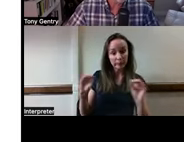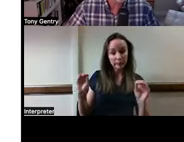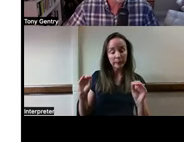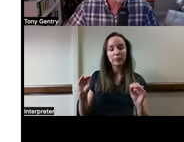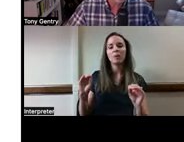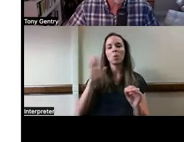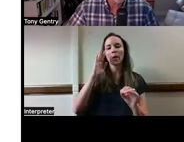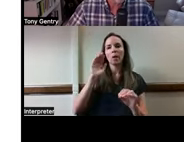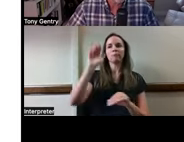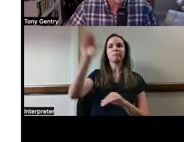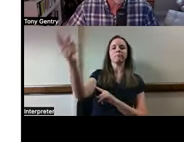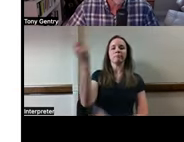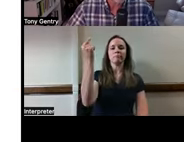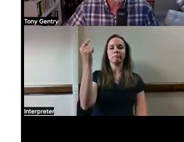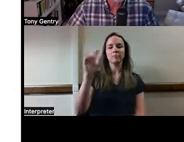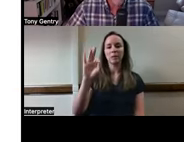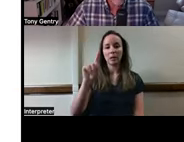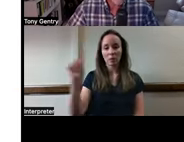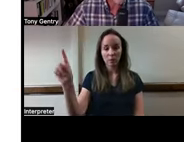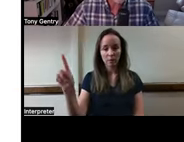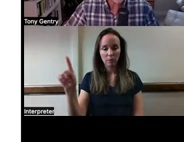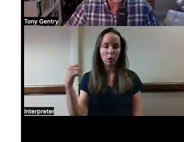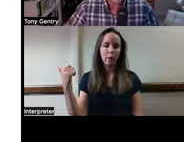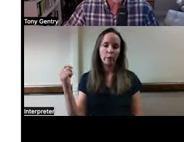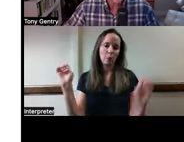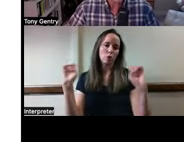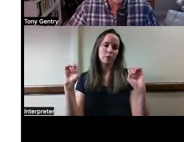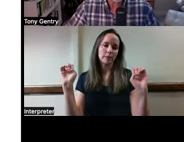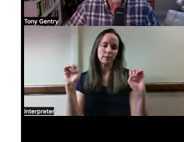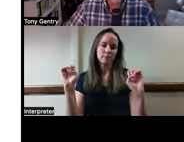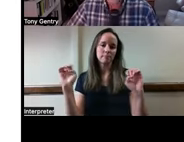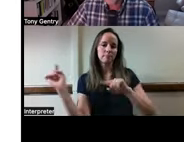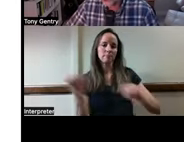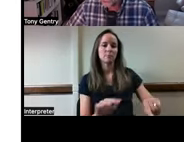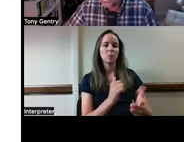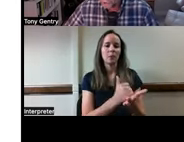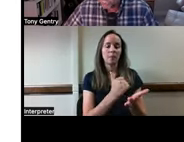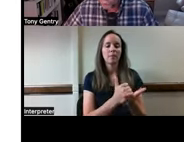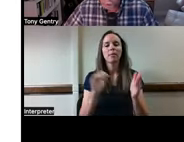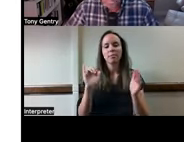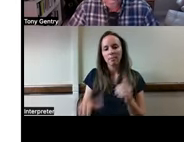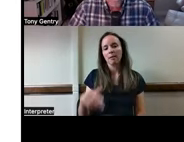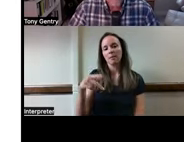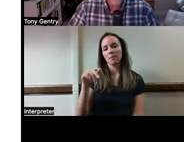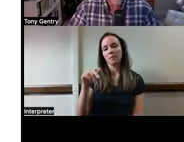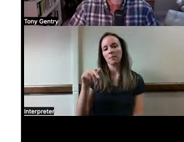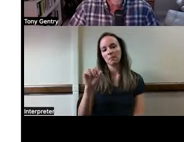another emergency responder may be called. That's how these passive monitor systems work.